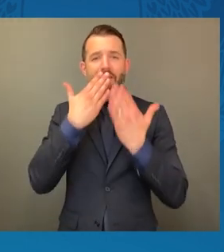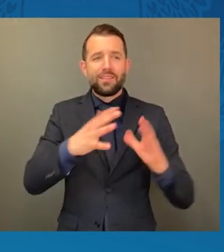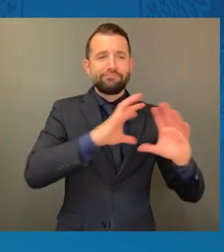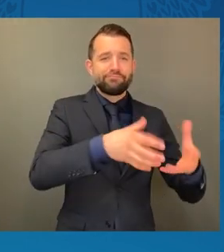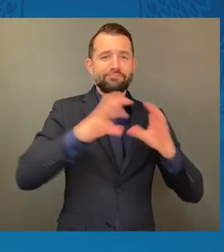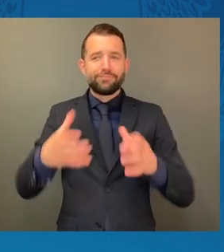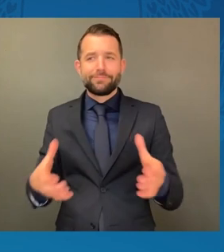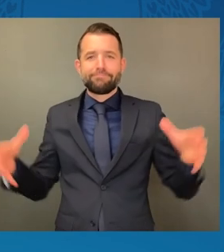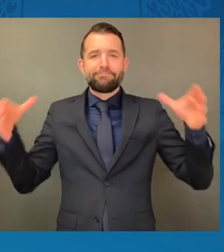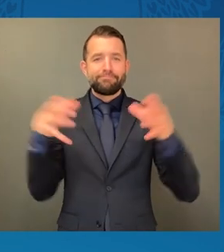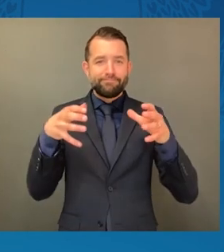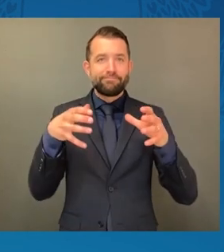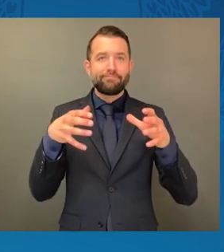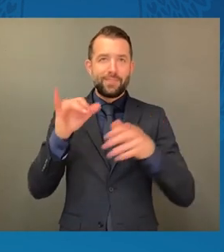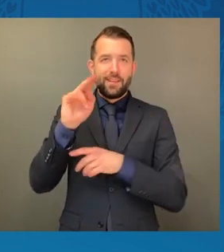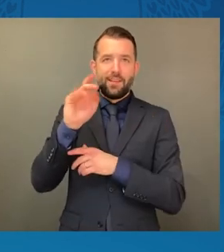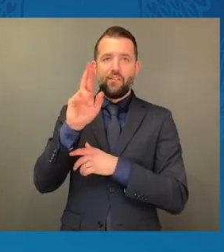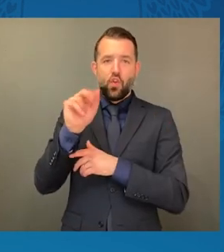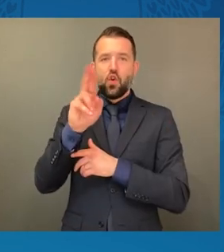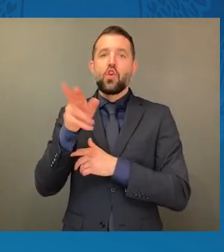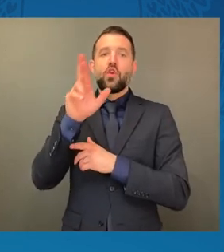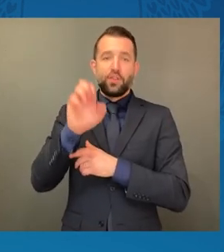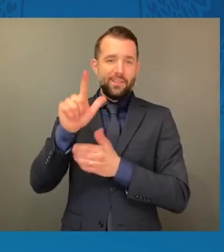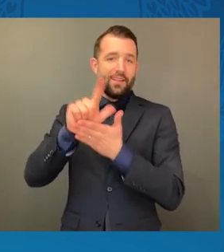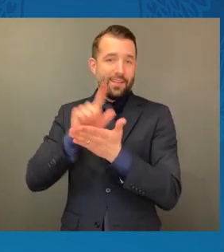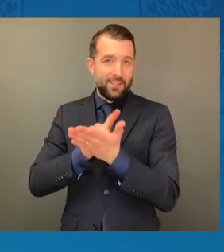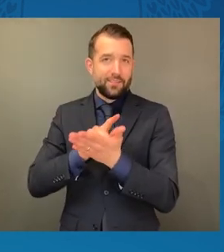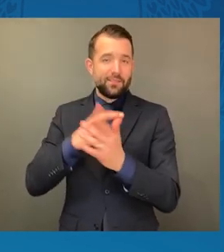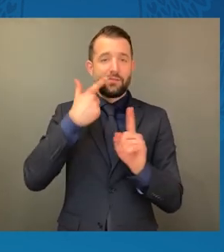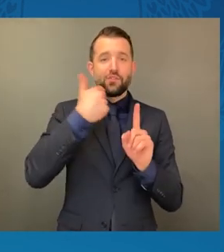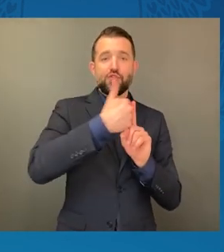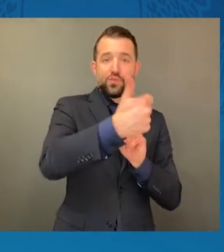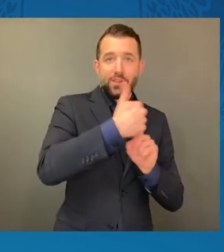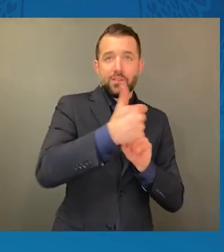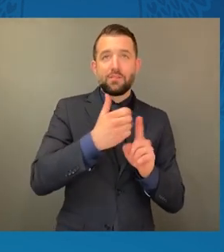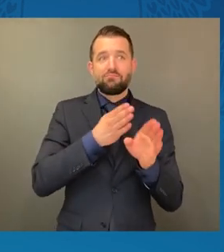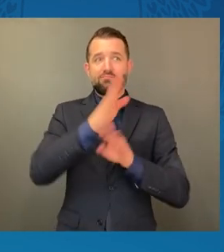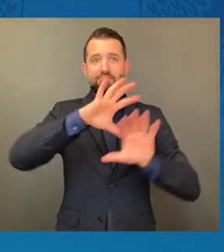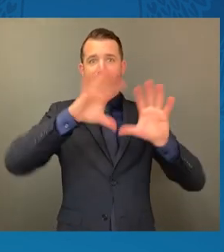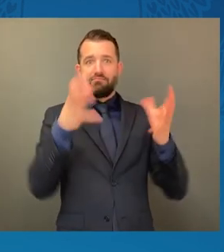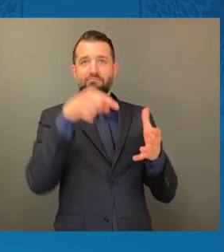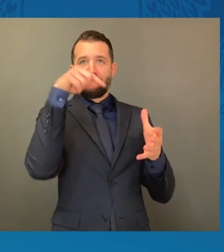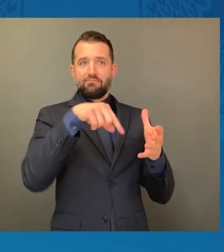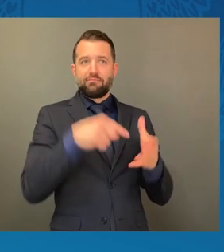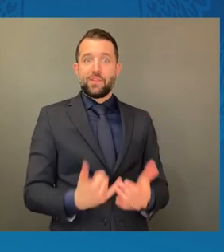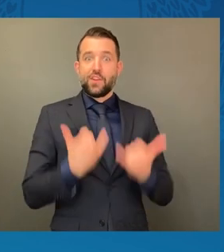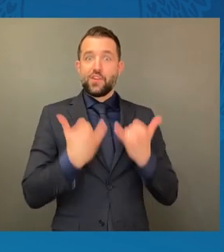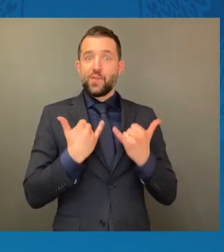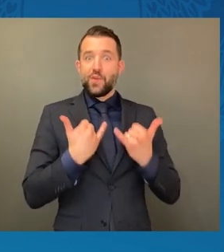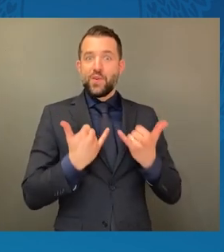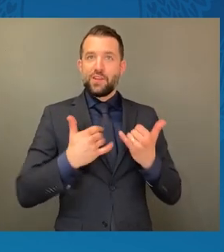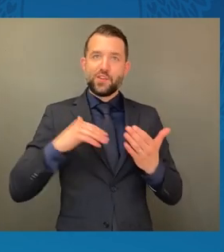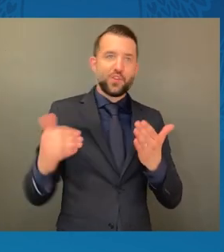sector has reached a turning point. We are all in the midst of a